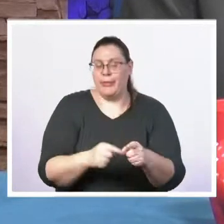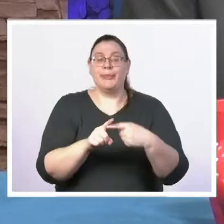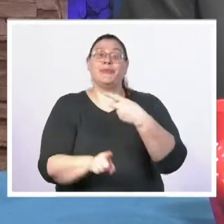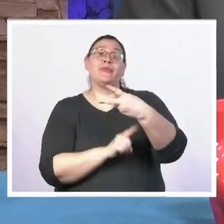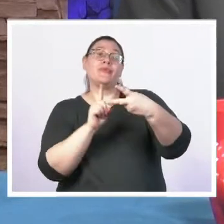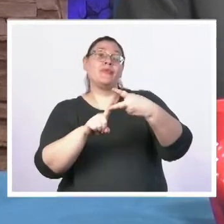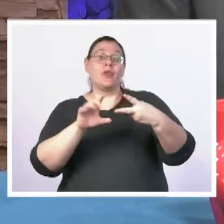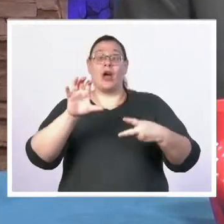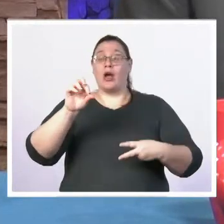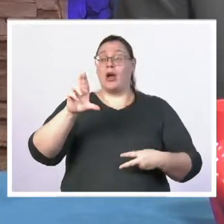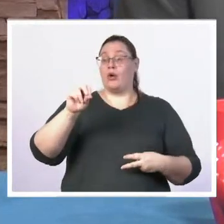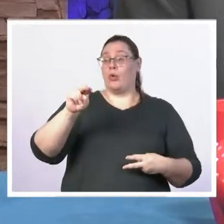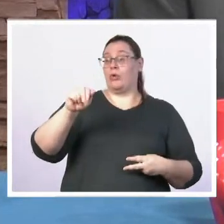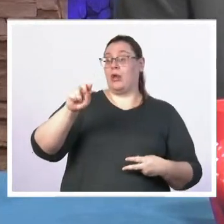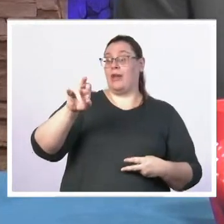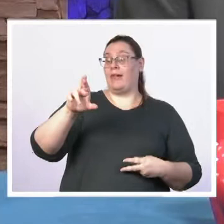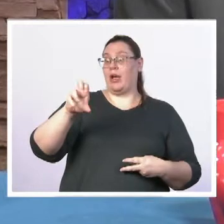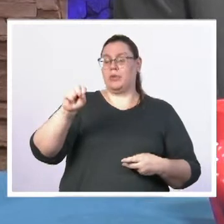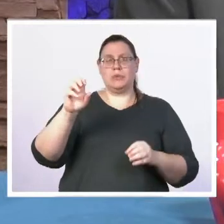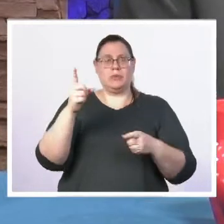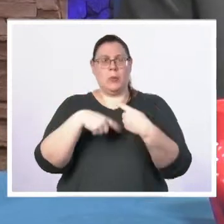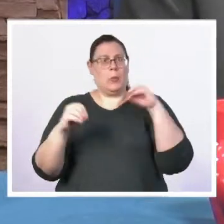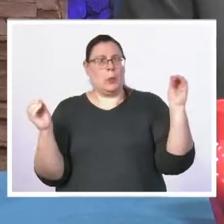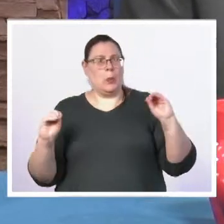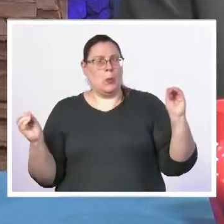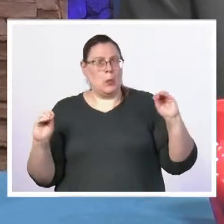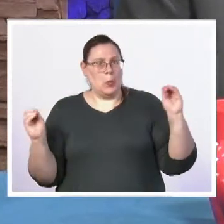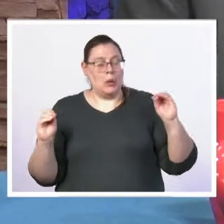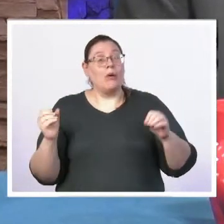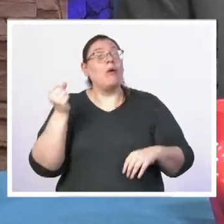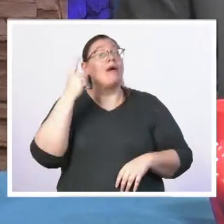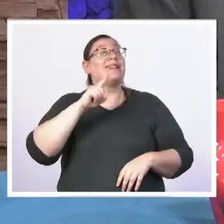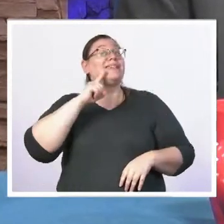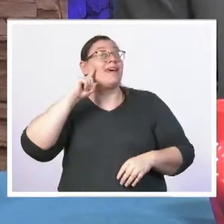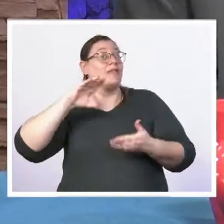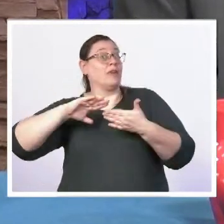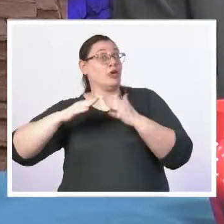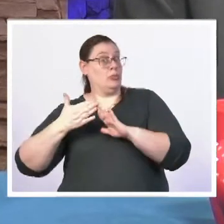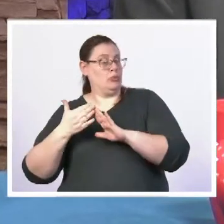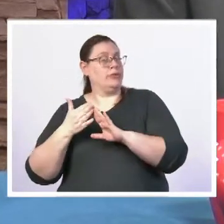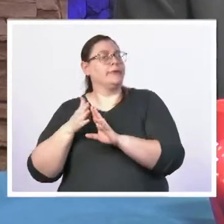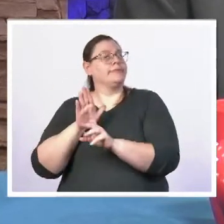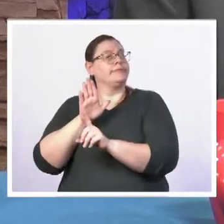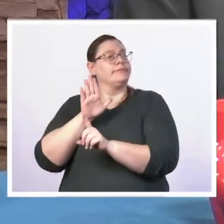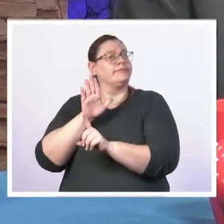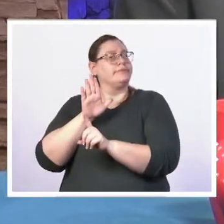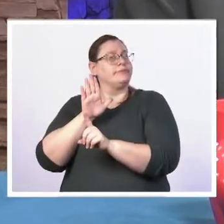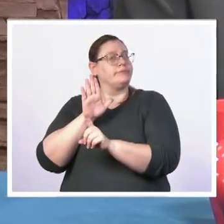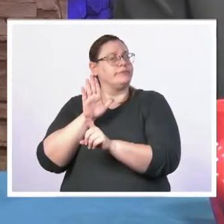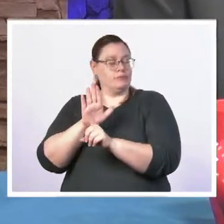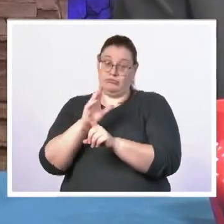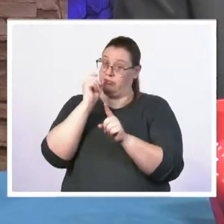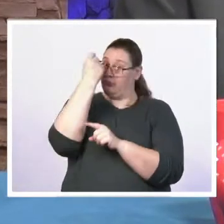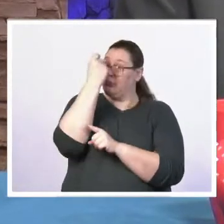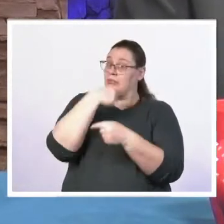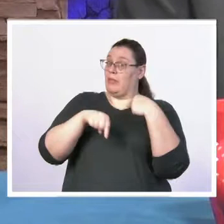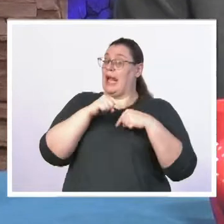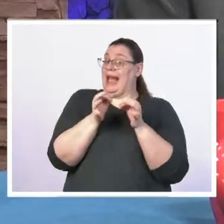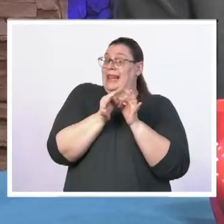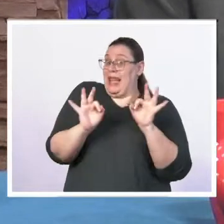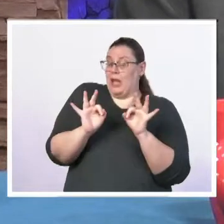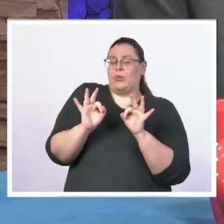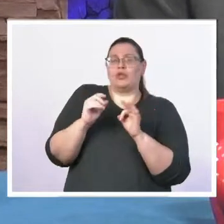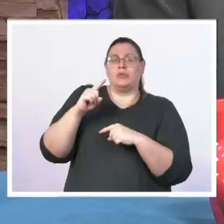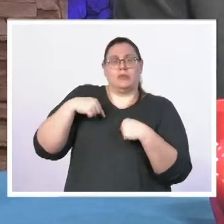okay coronavirus we didn't have a sign but the deaf community has always